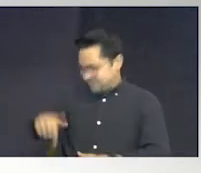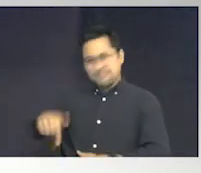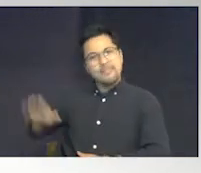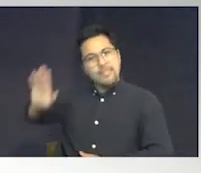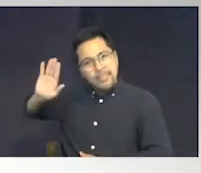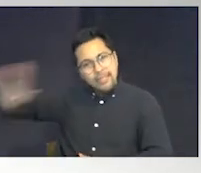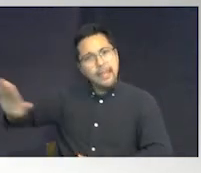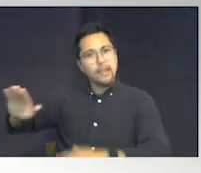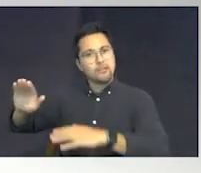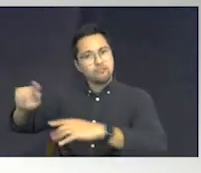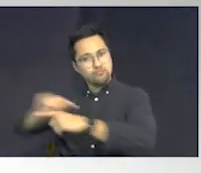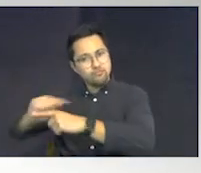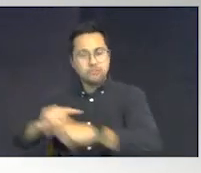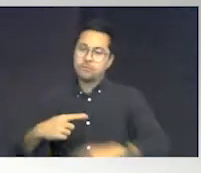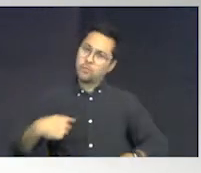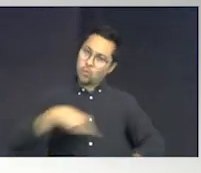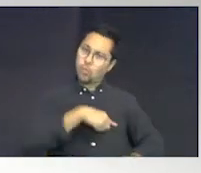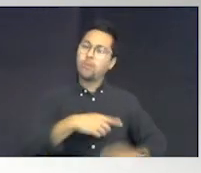We're facilitating.